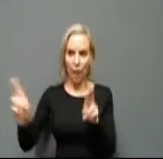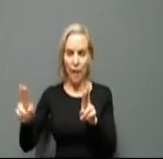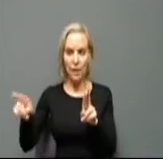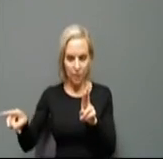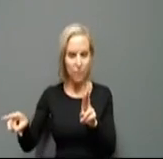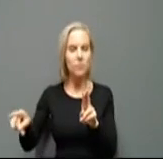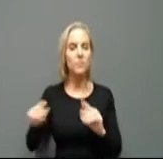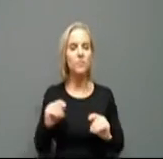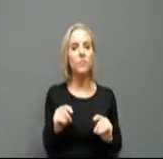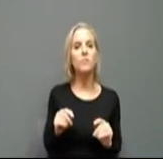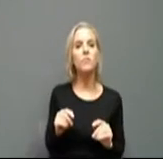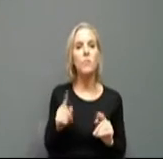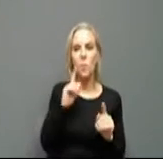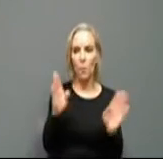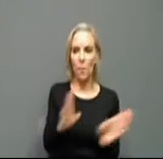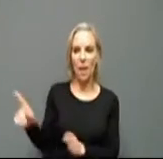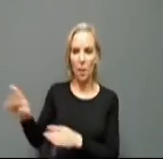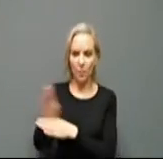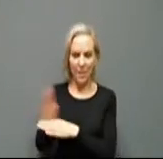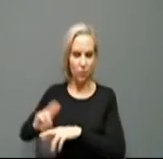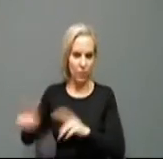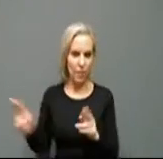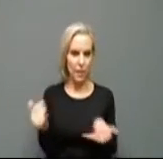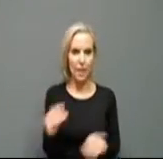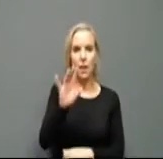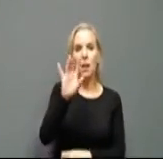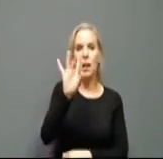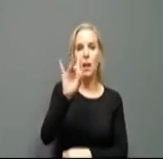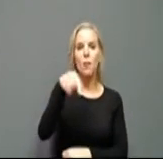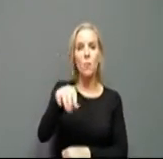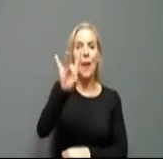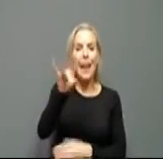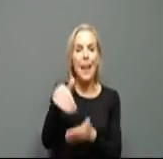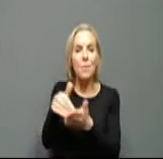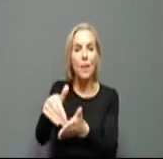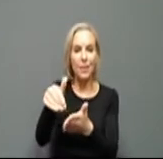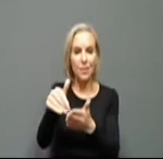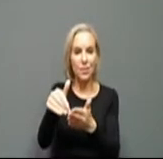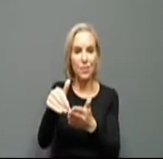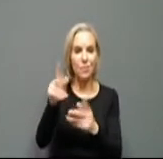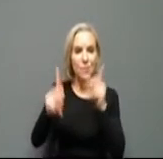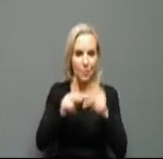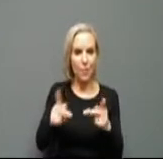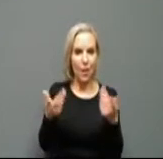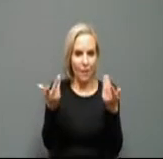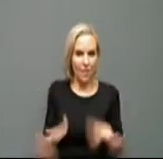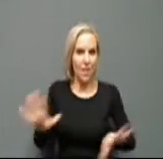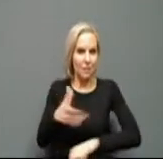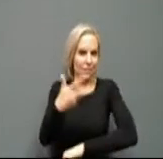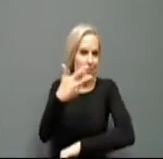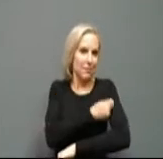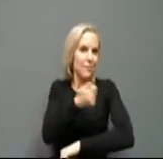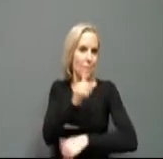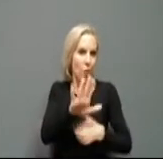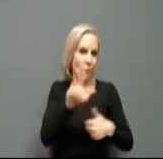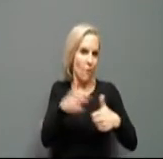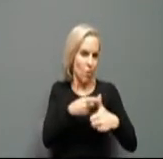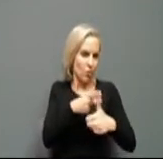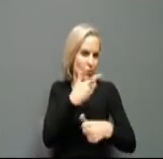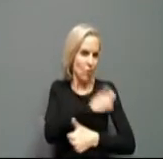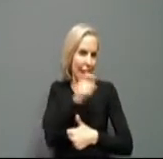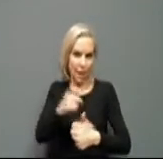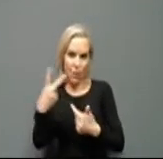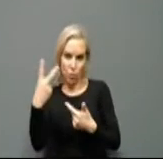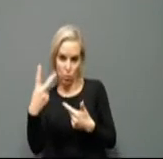as of today, more than 1.8 million Kentuckians have received at least their first shot of hope. That's allowed us to already start